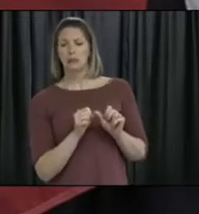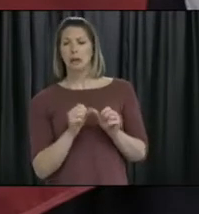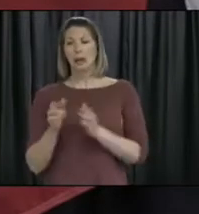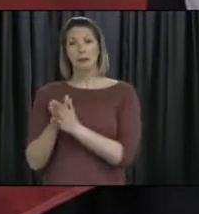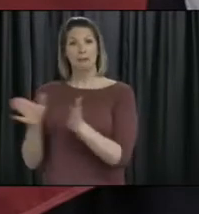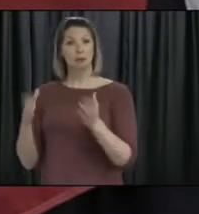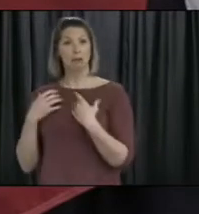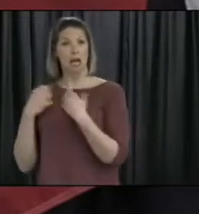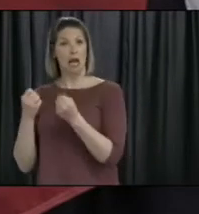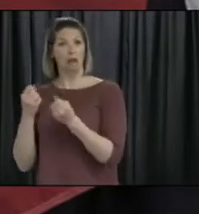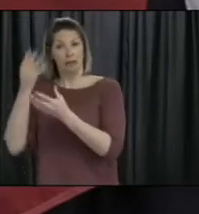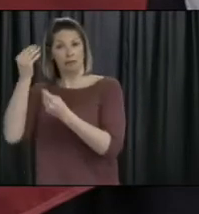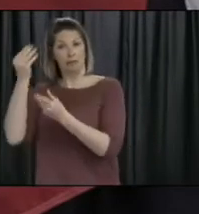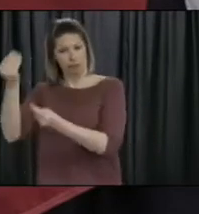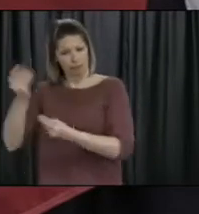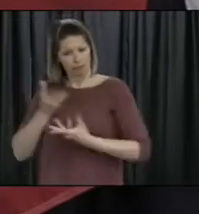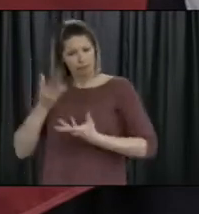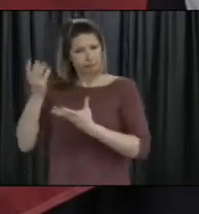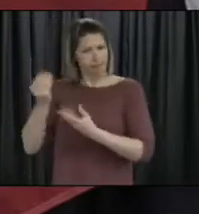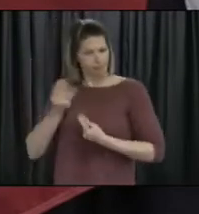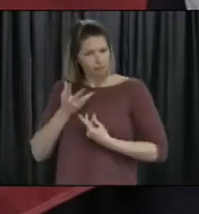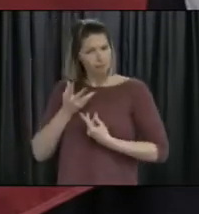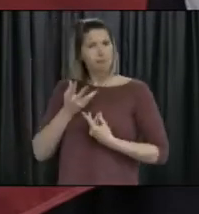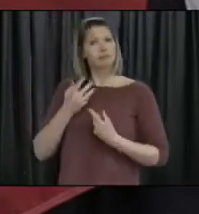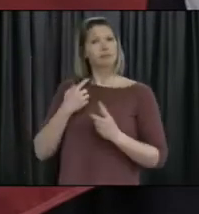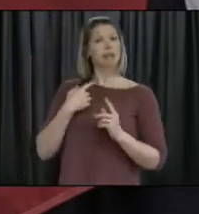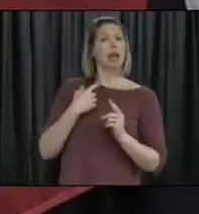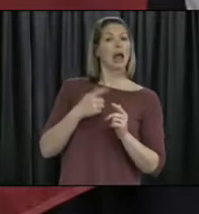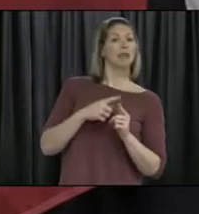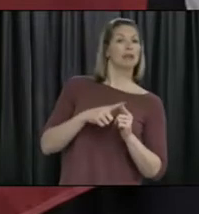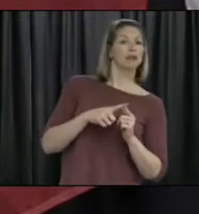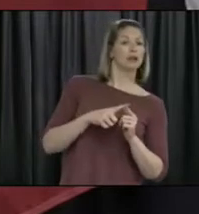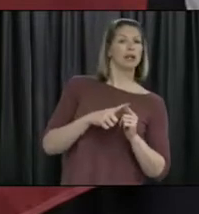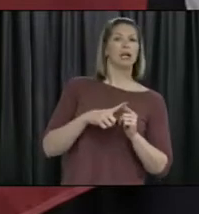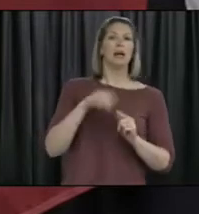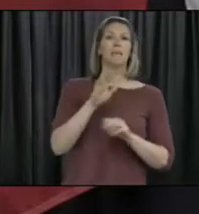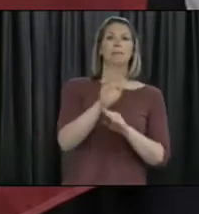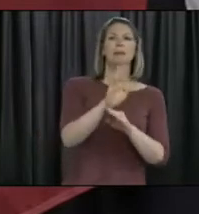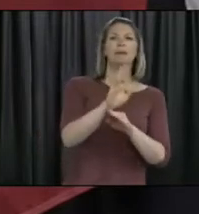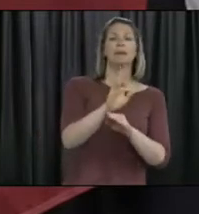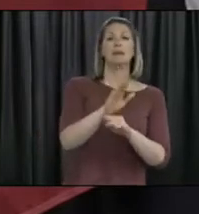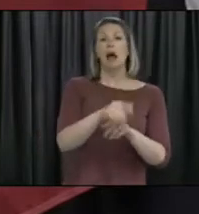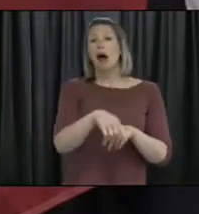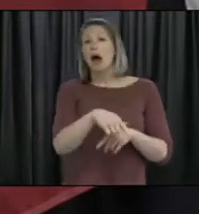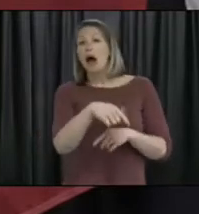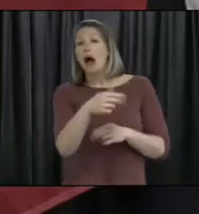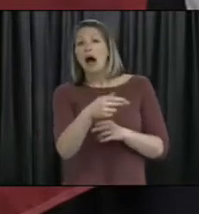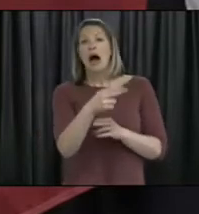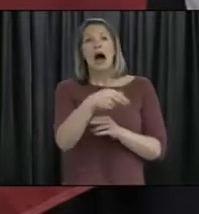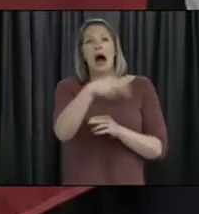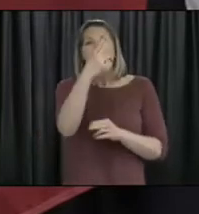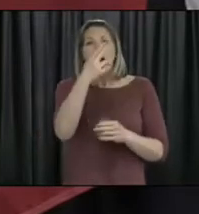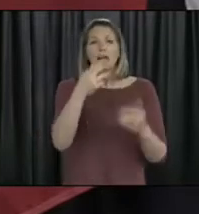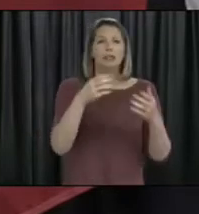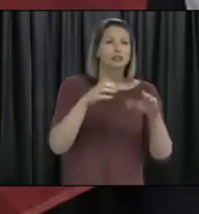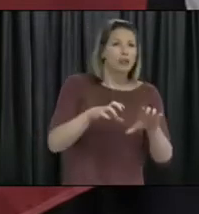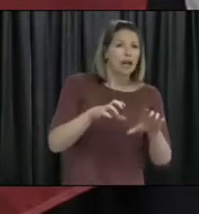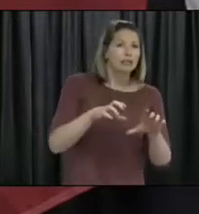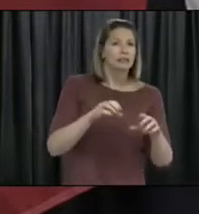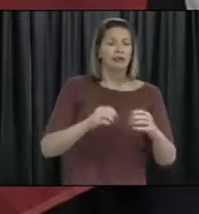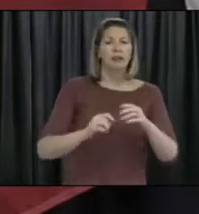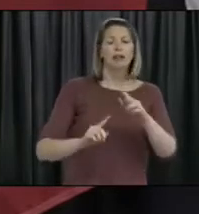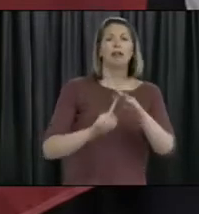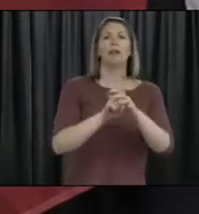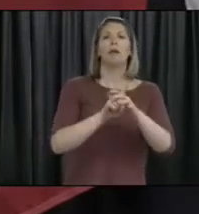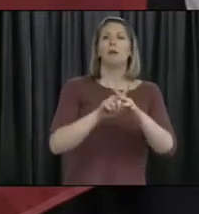direction from them and do the risk assessment on what it would mean as people continue to move around the province.